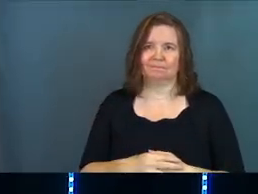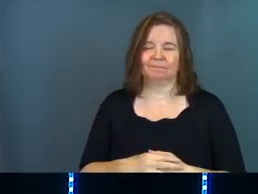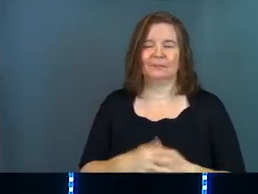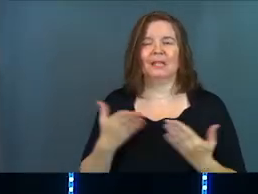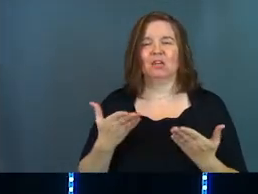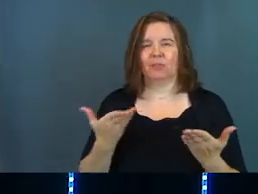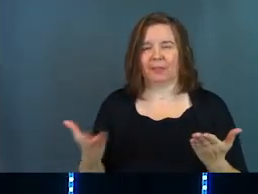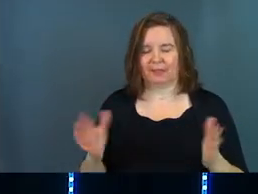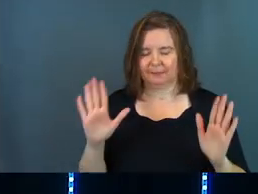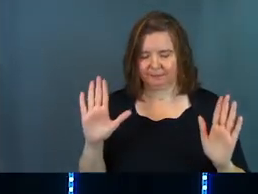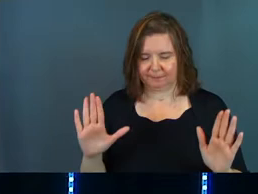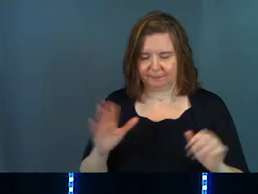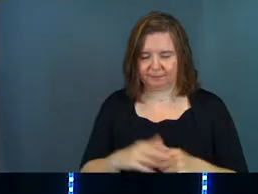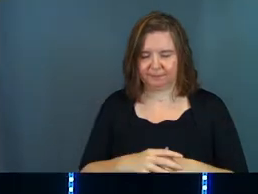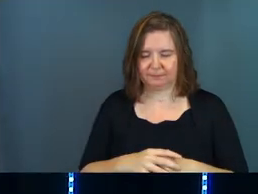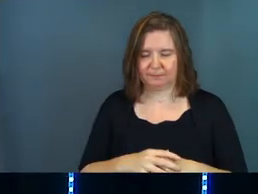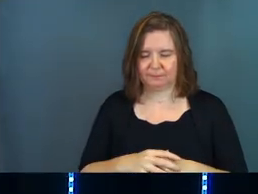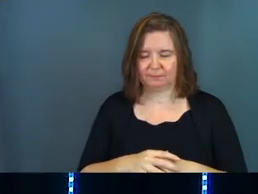Here's the thing.